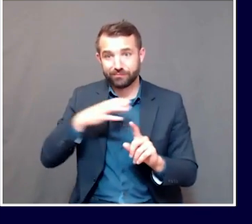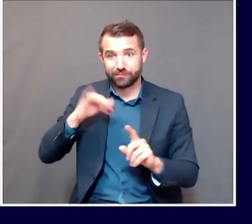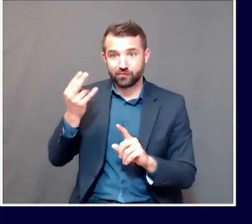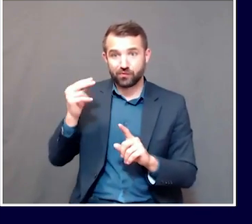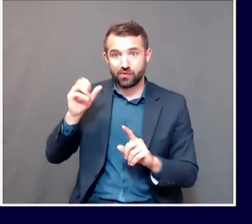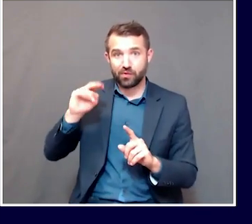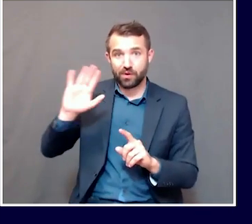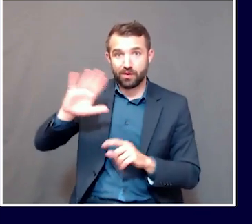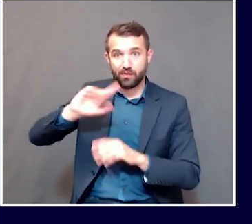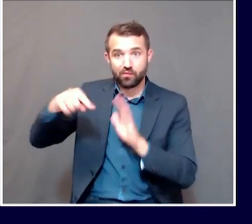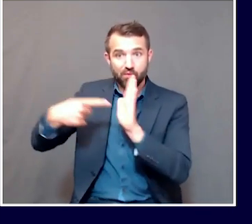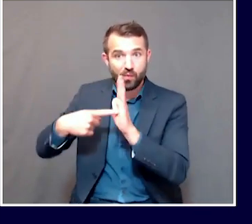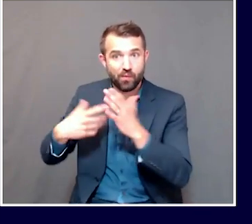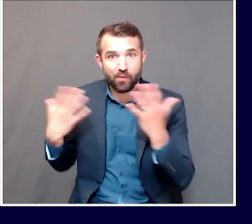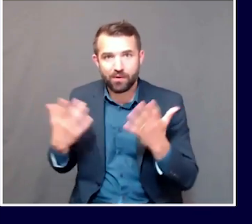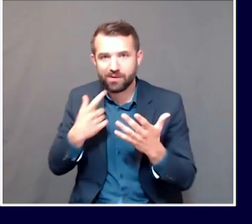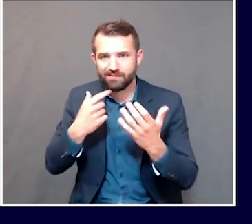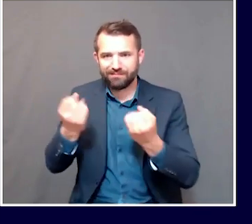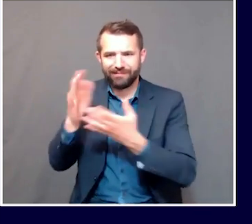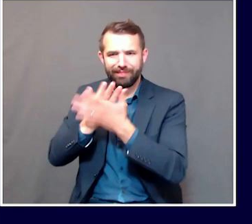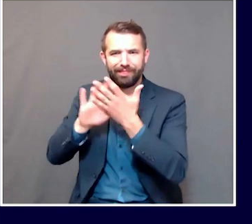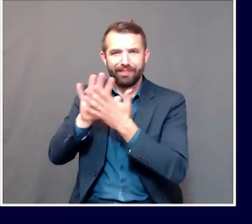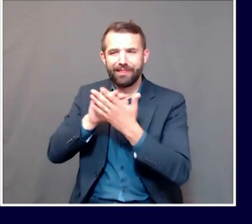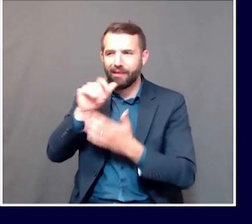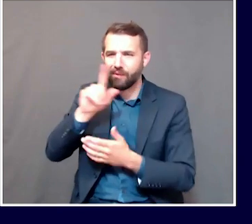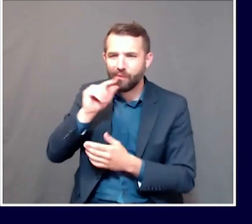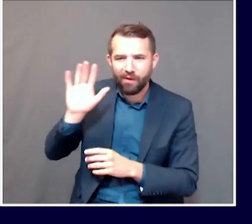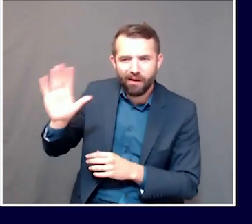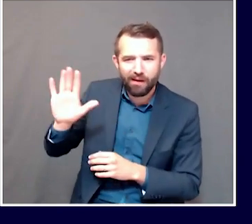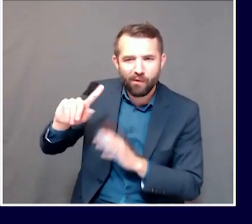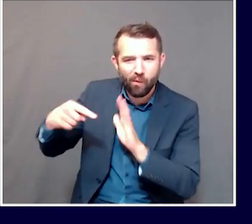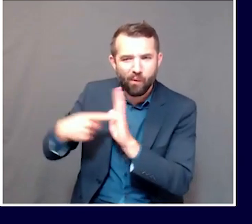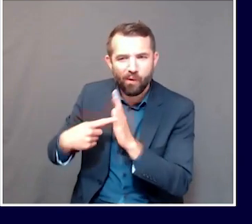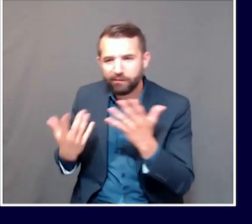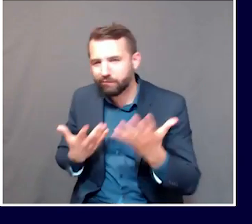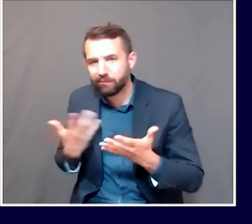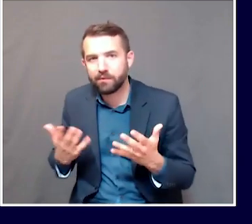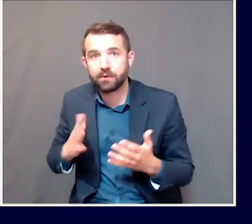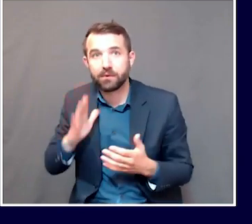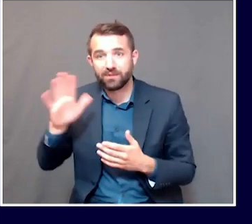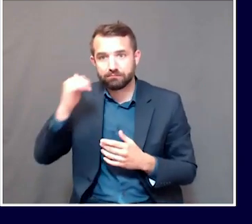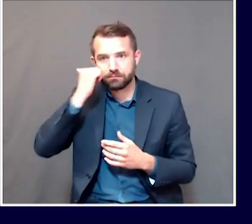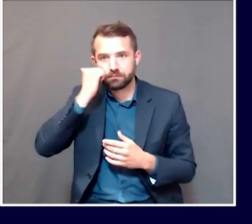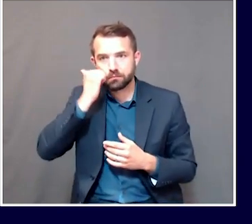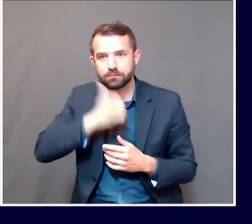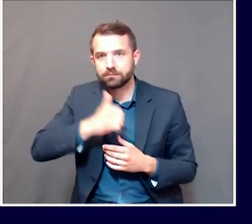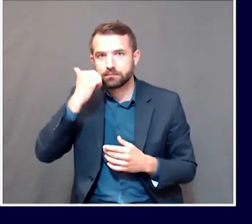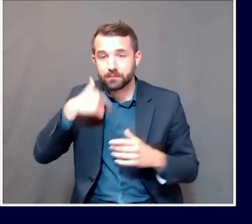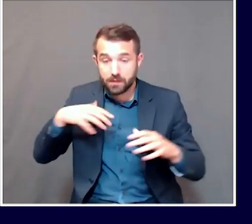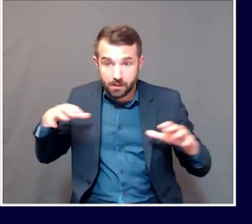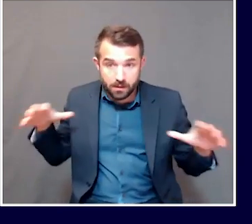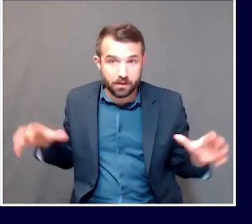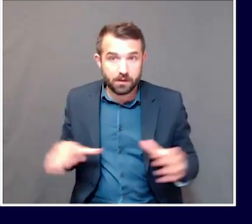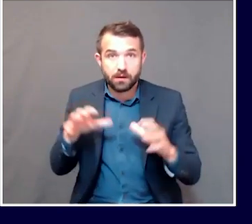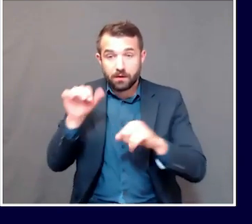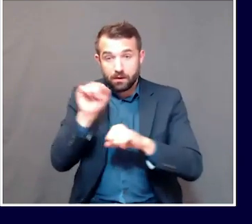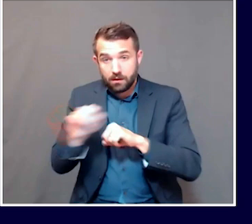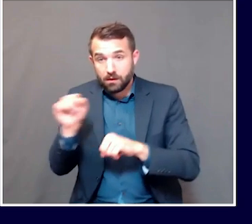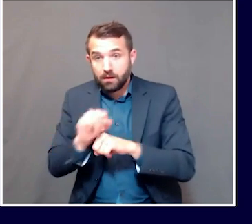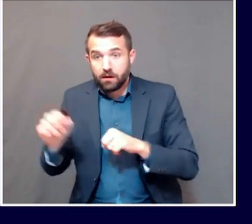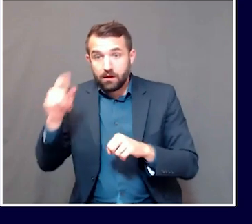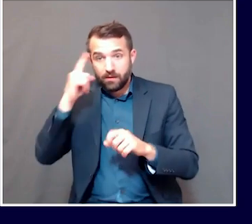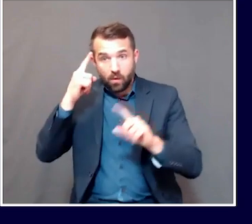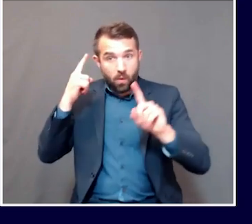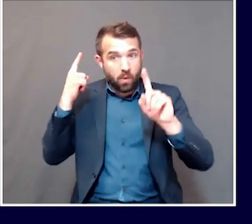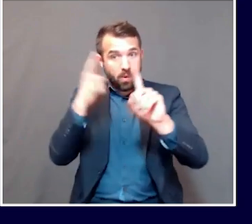and the role of so many other cabinet members who've worked day in and day out trying to keep people safe in this time of